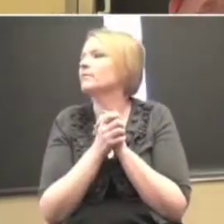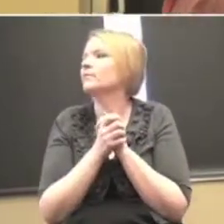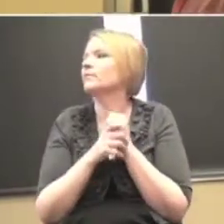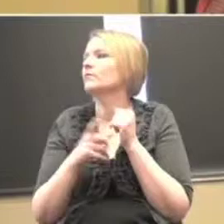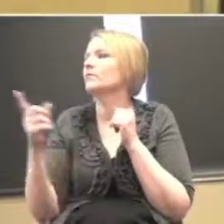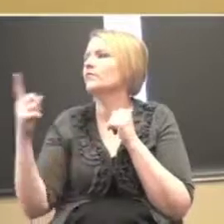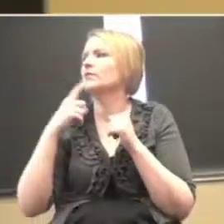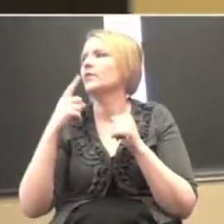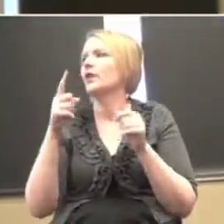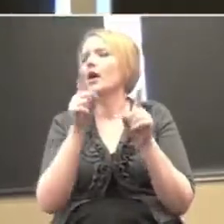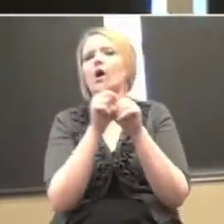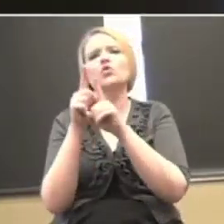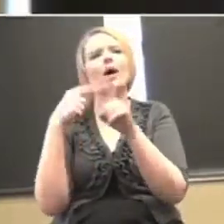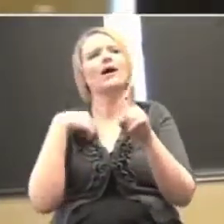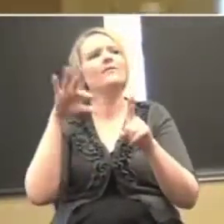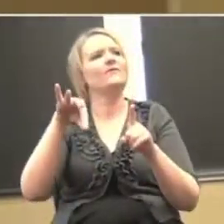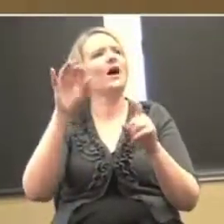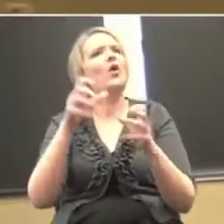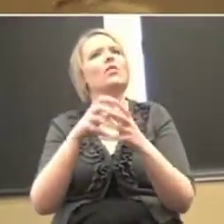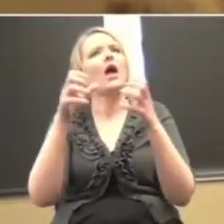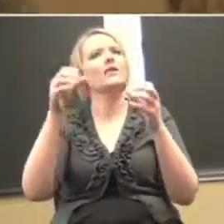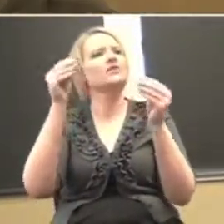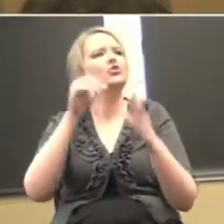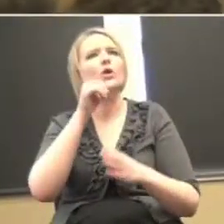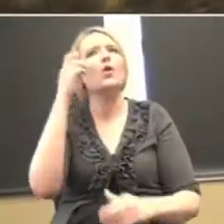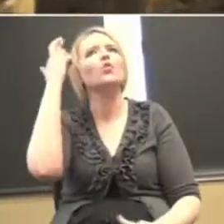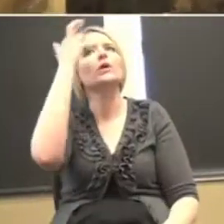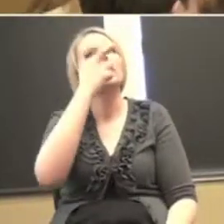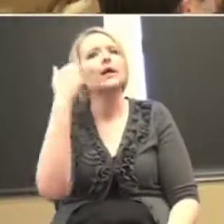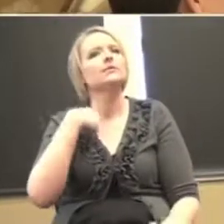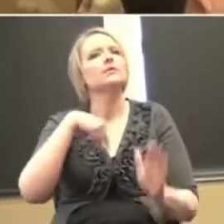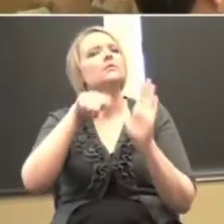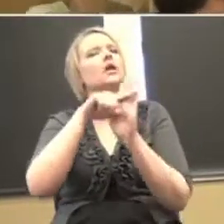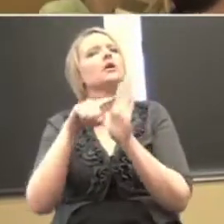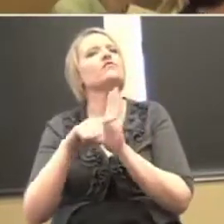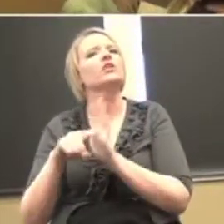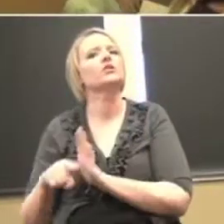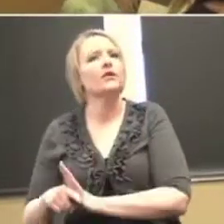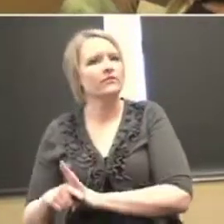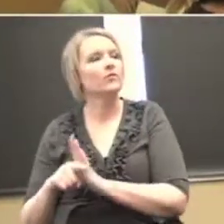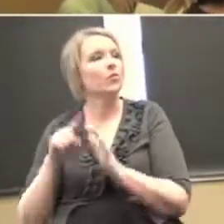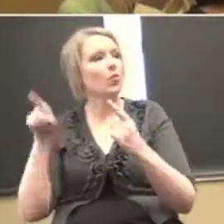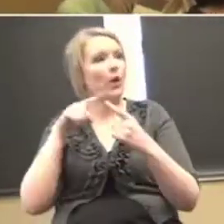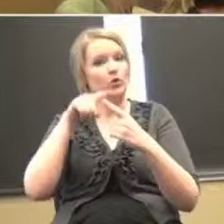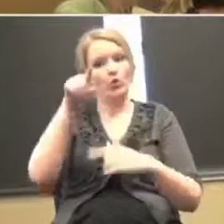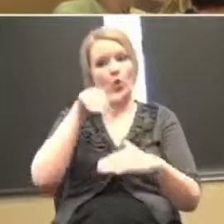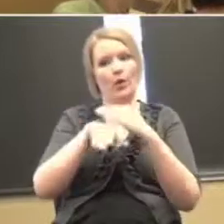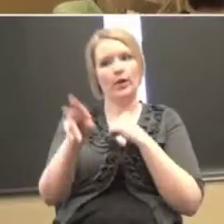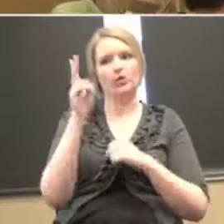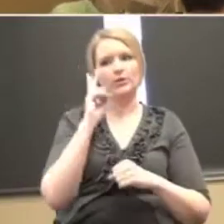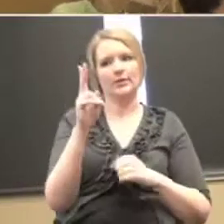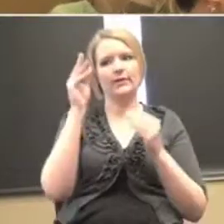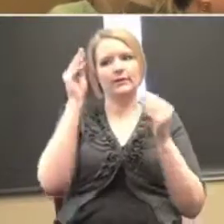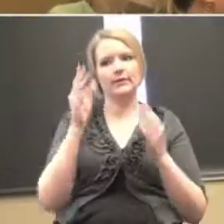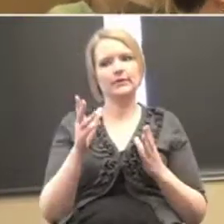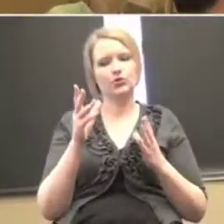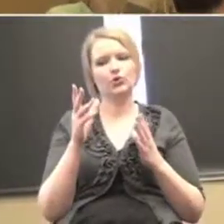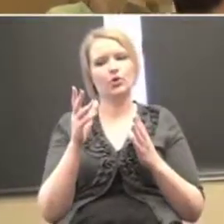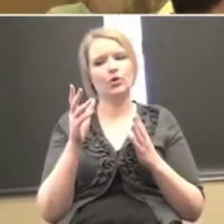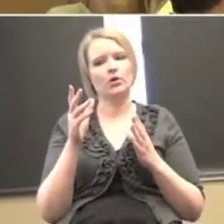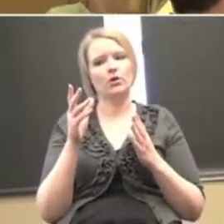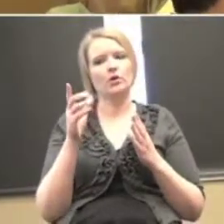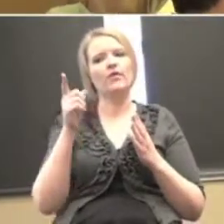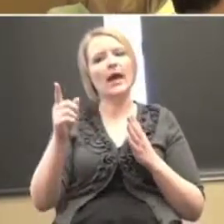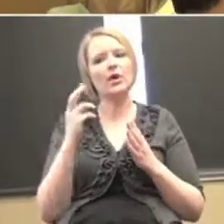teachers don't realize when I get up the hour sometimes. So you can put them in there and you're going to see the ones that are constantly doing them that are not, not praising them.